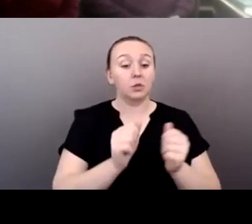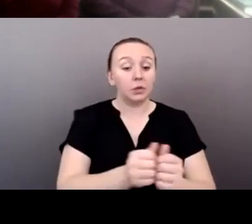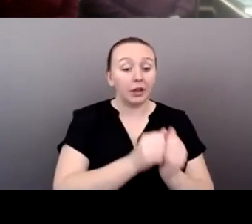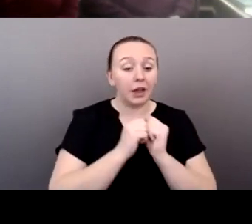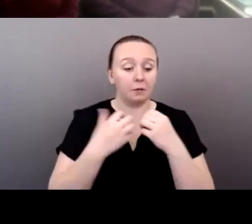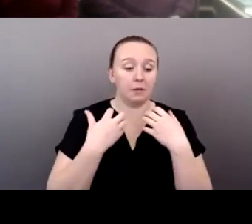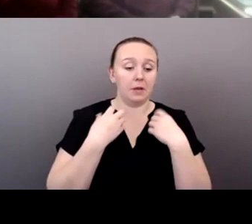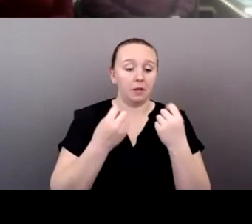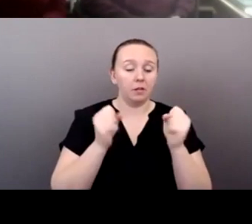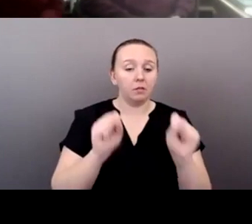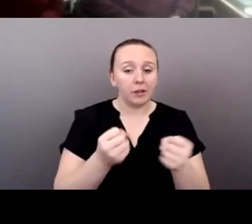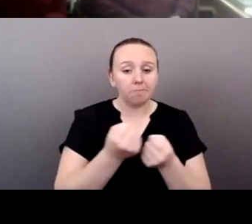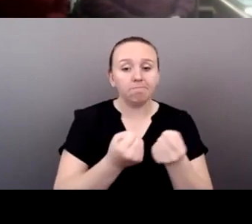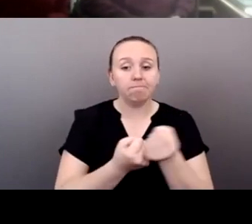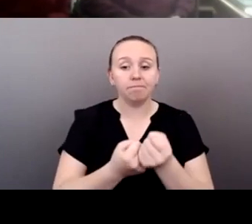for one another.